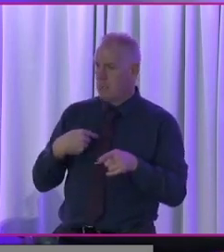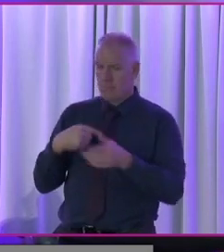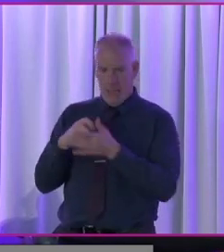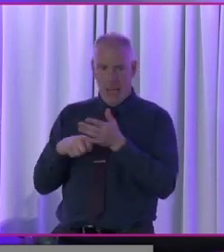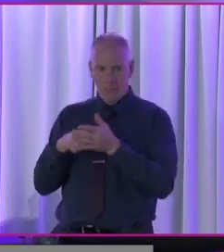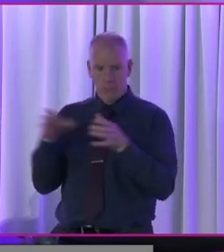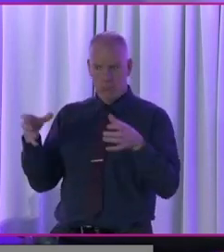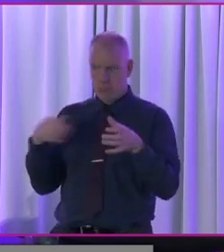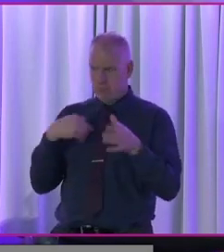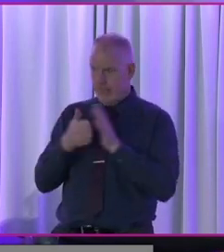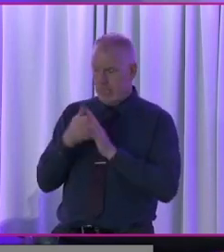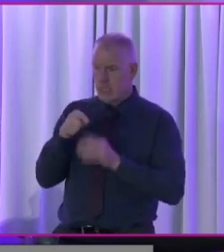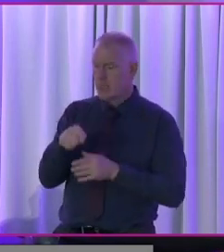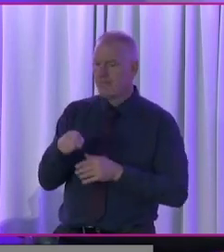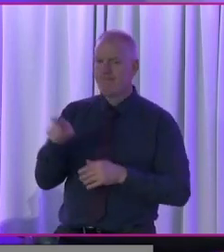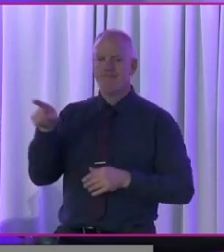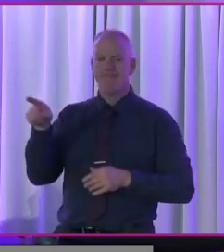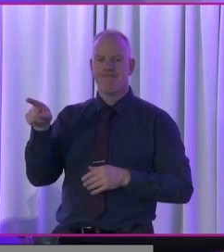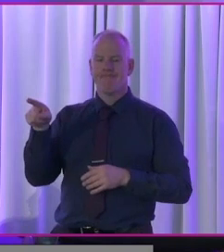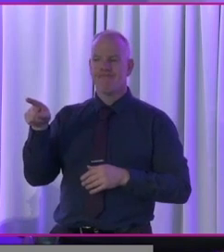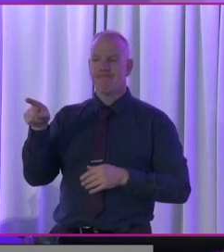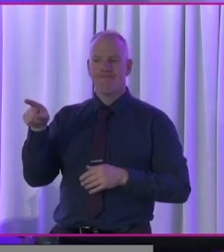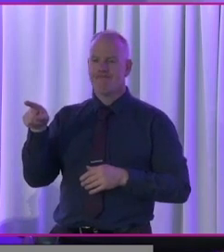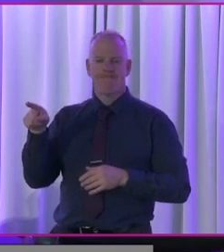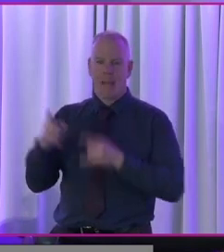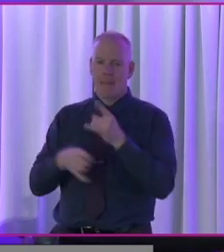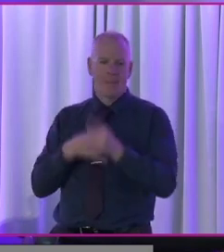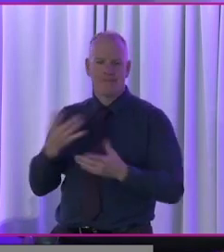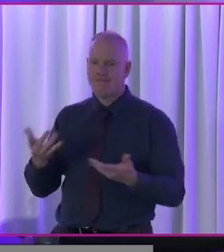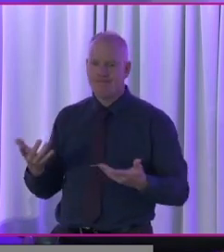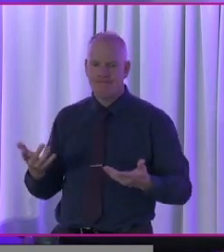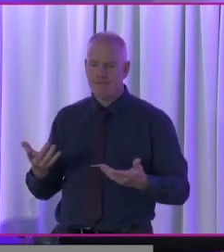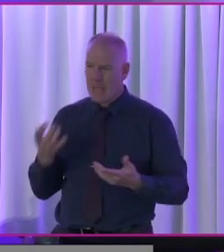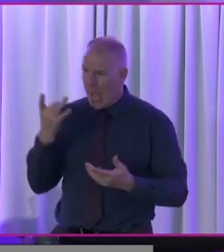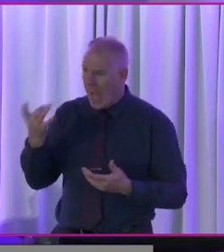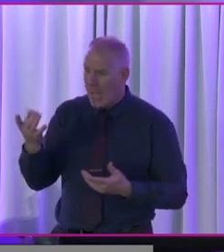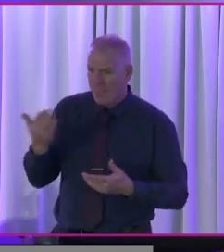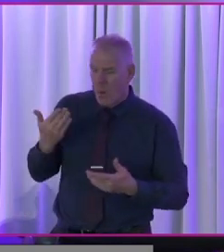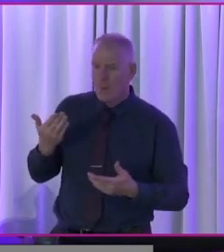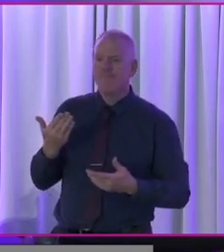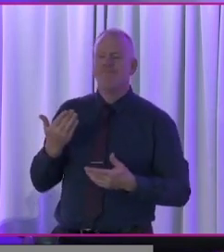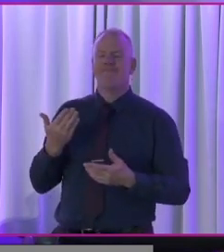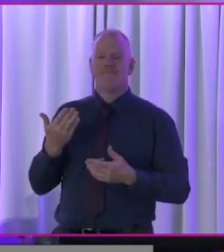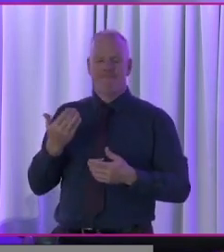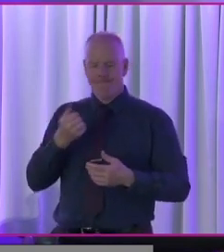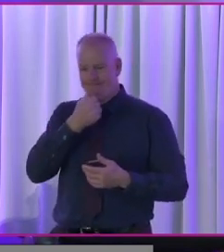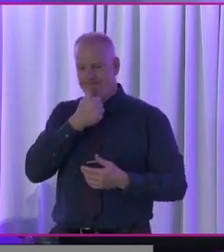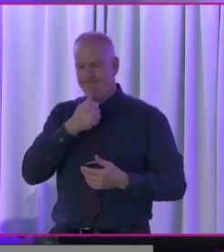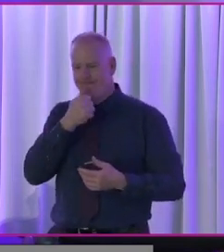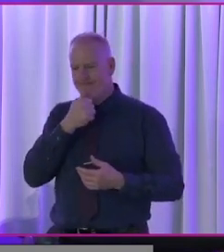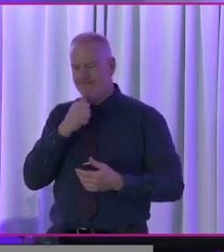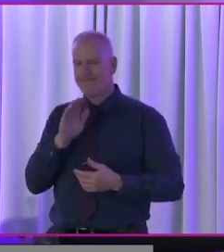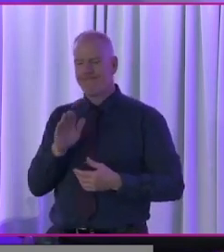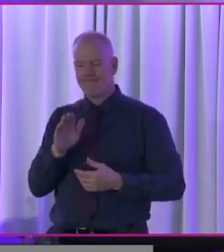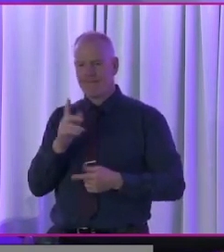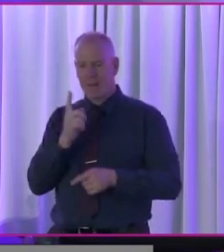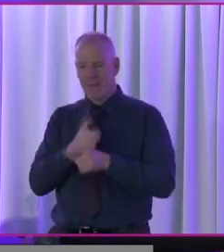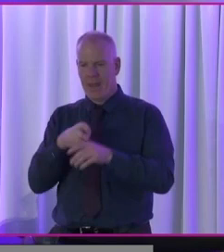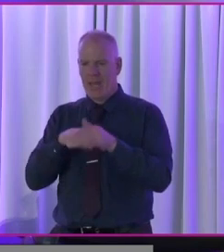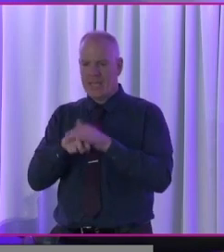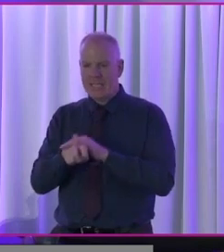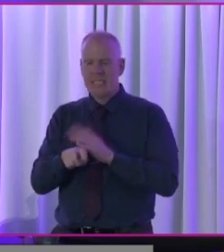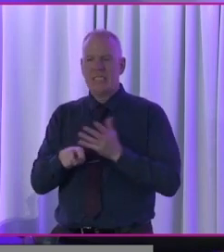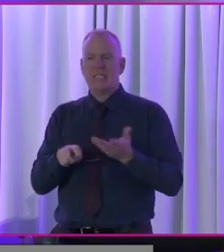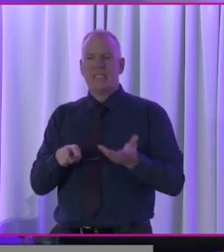electoral, uh, site. Um, but unfortunately it didn't happen and it, so it ended up again. And so as I, as I was, uh, in that occasion,